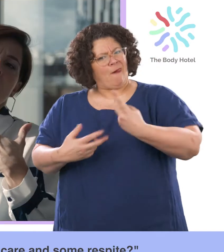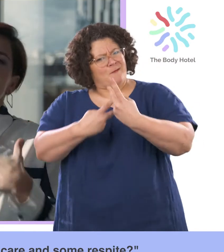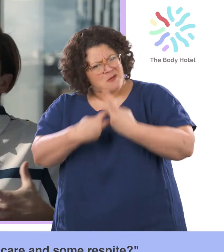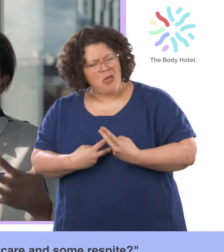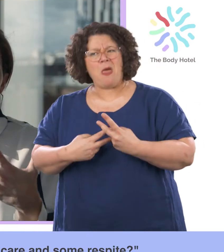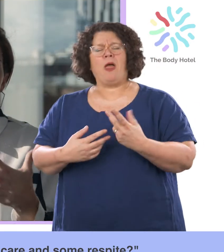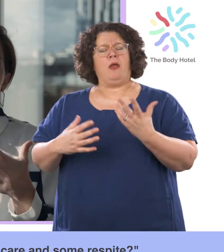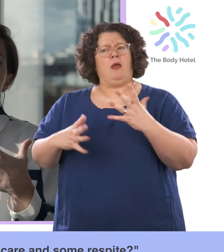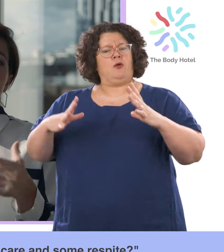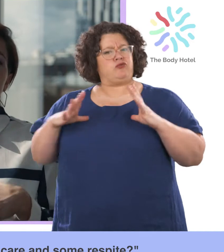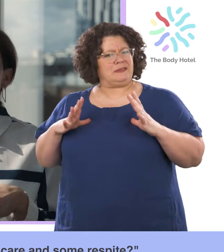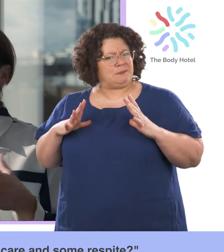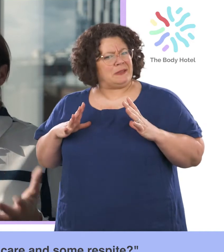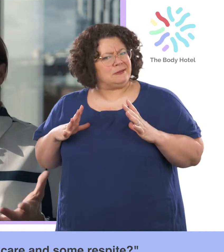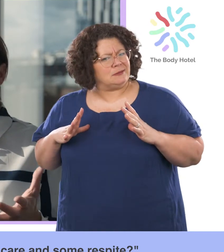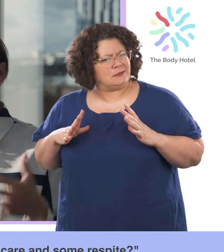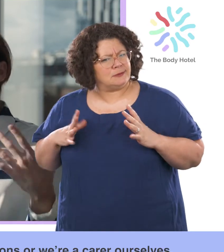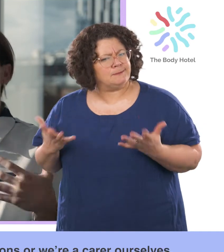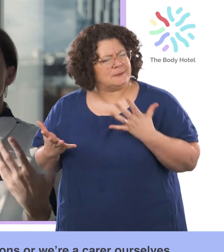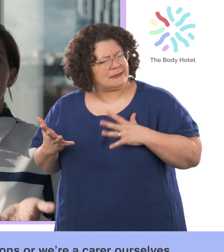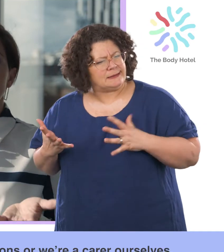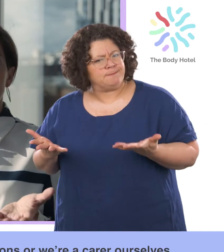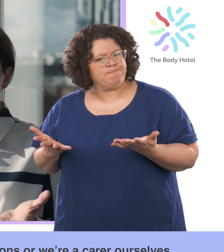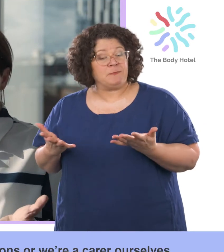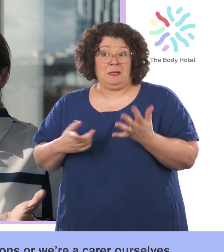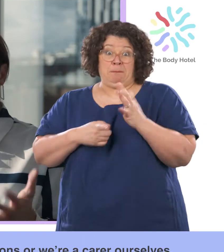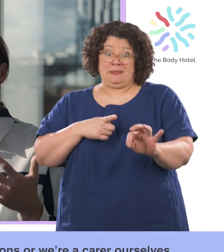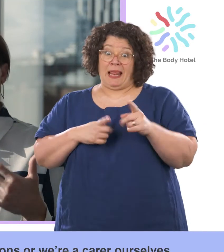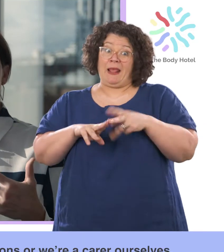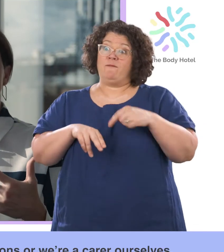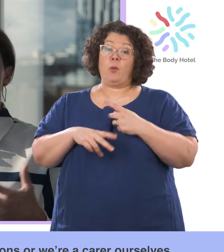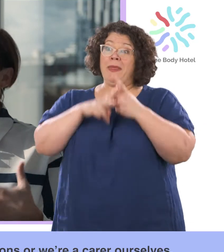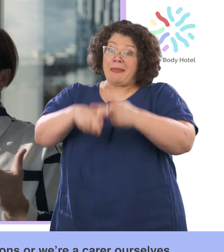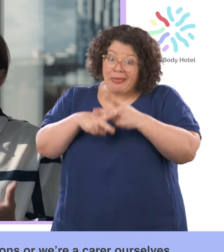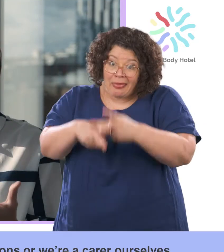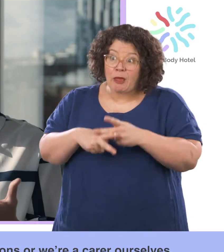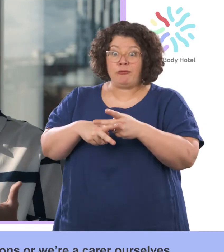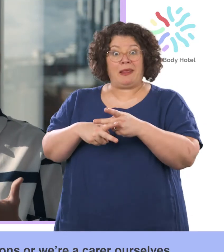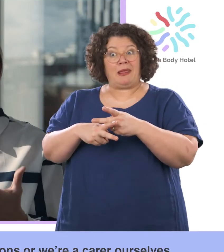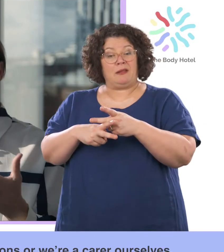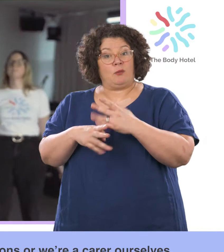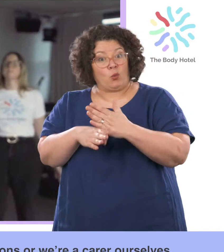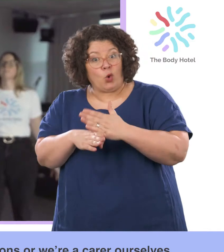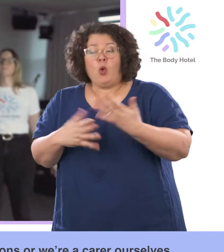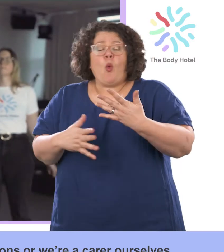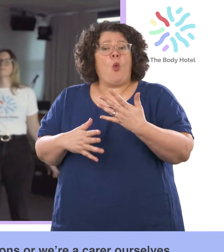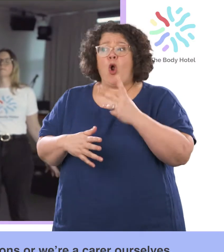for self-care and some respite particularly if we're in the caring professions or we're a care ourselves.